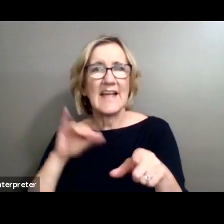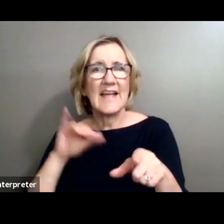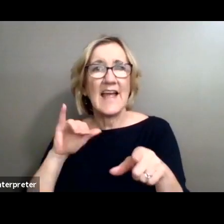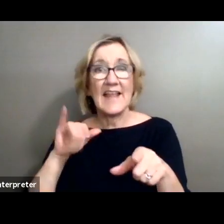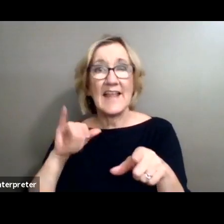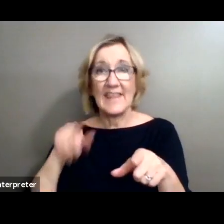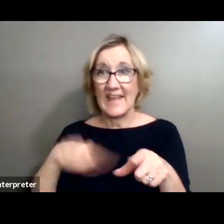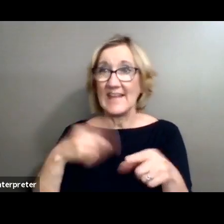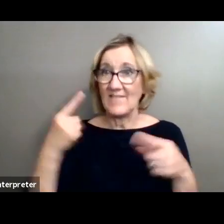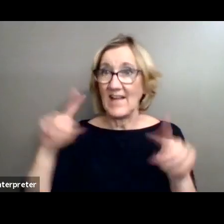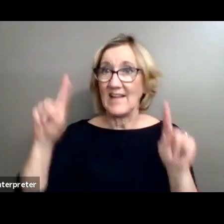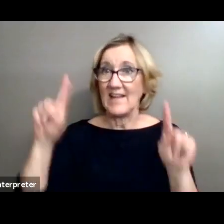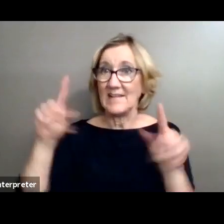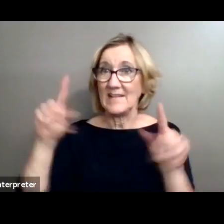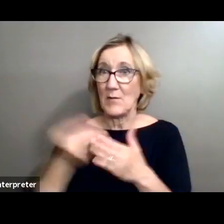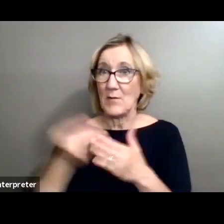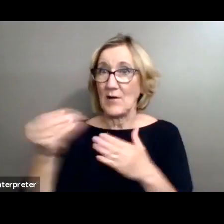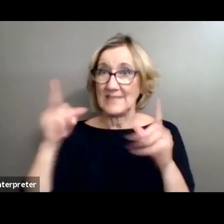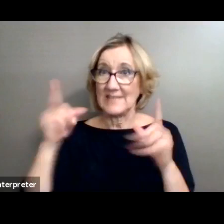his camera.